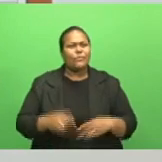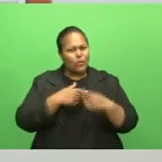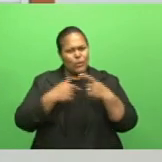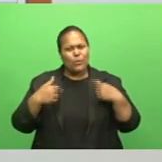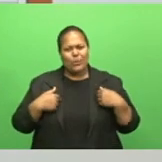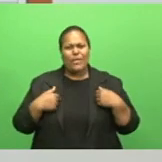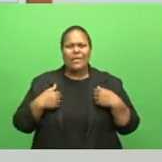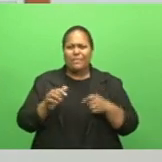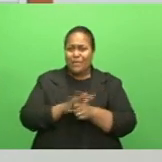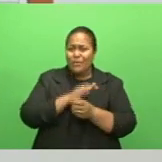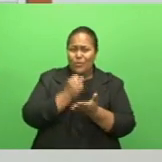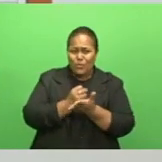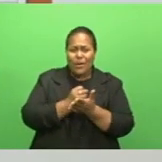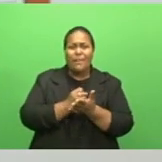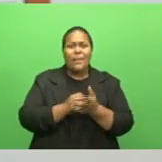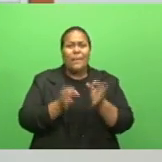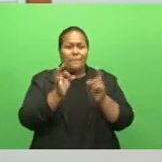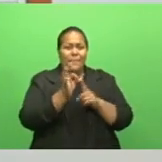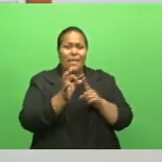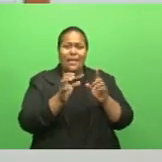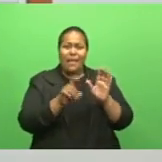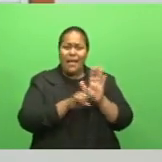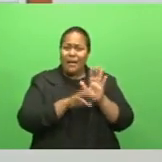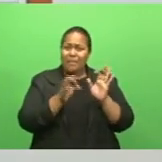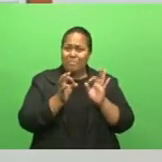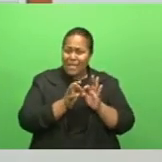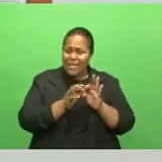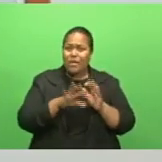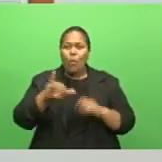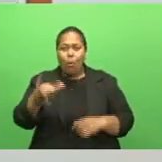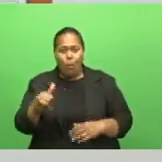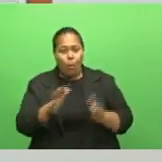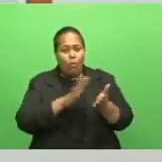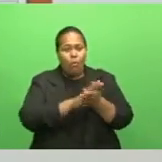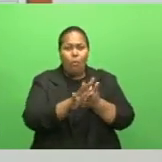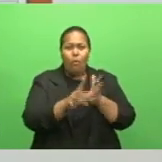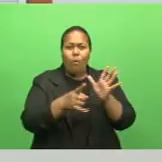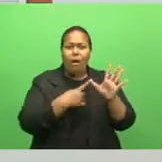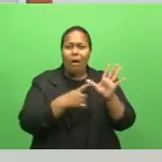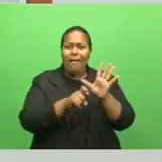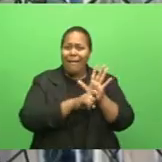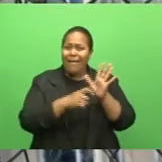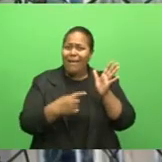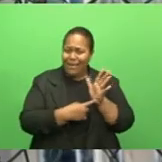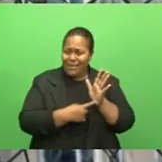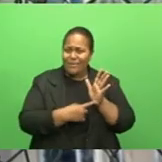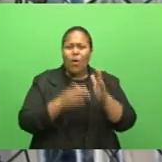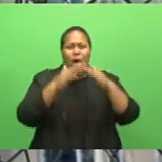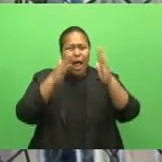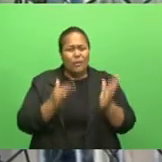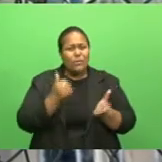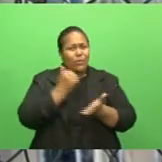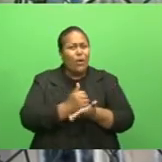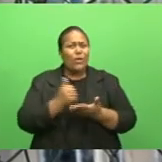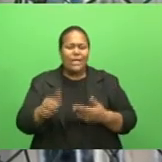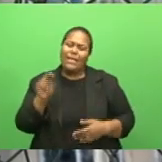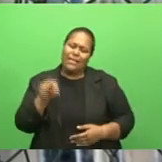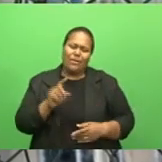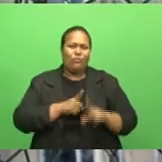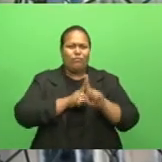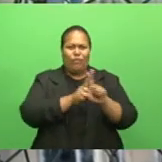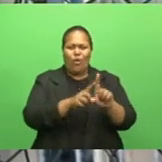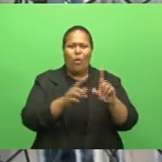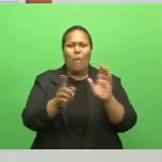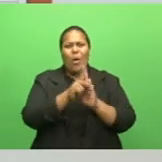matter, HART or even Housing Authority, they need to follow their policies and deliver in a fair way,